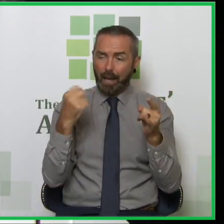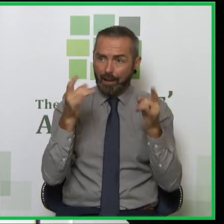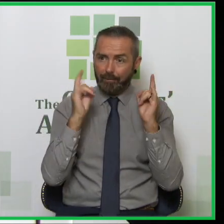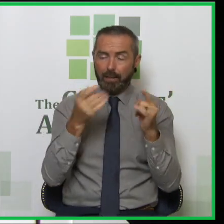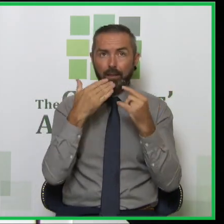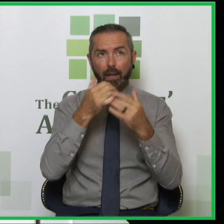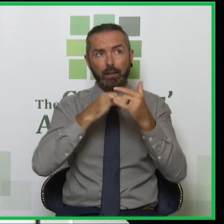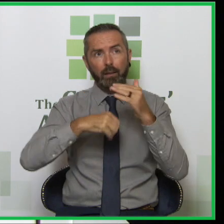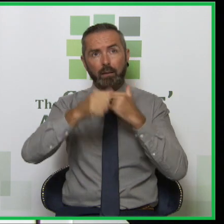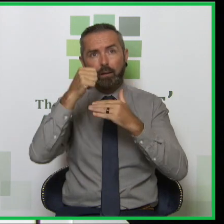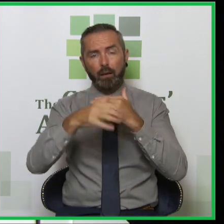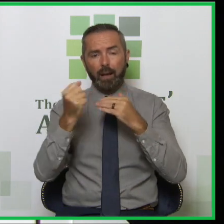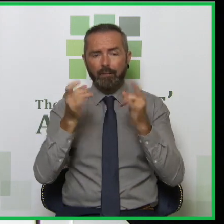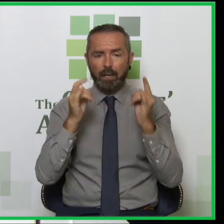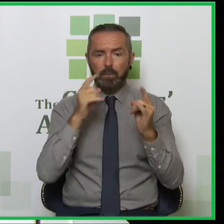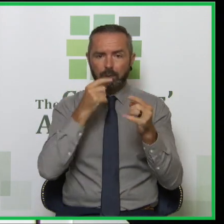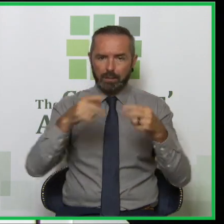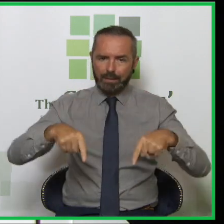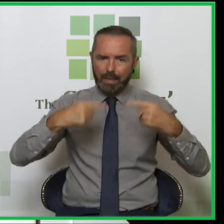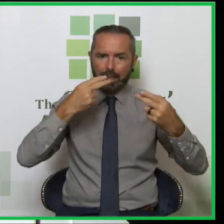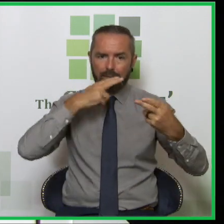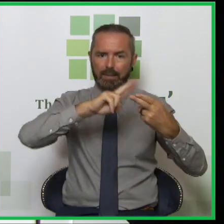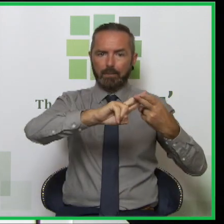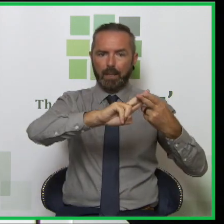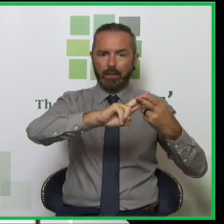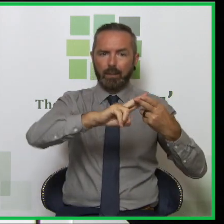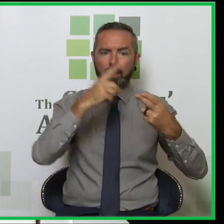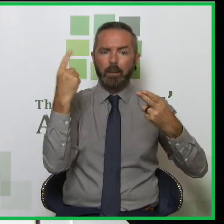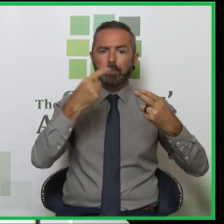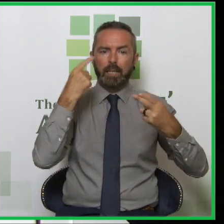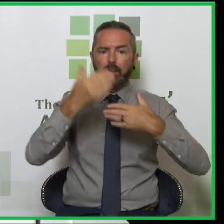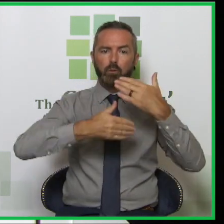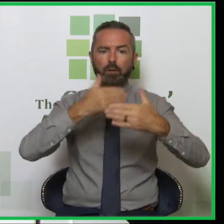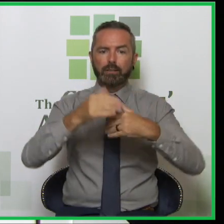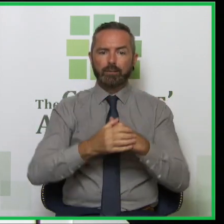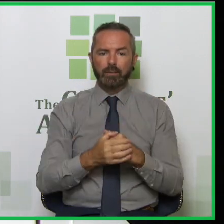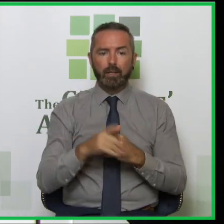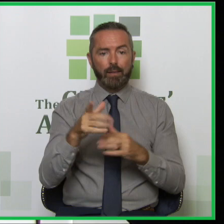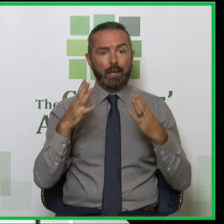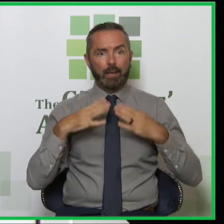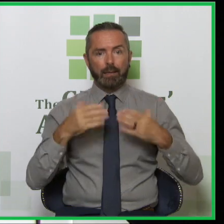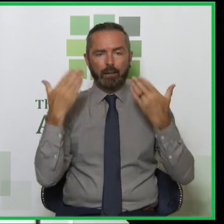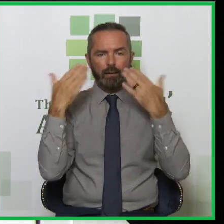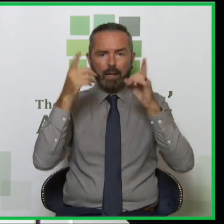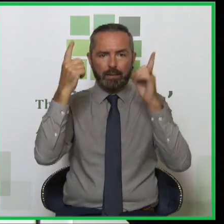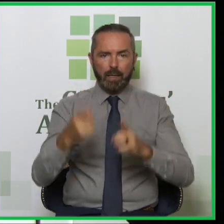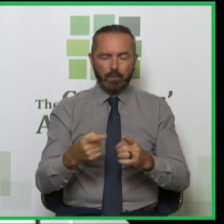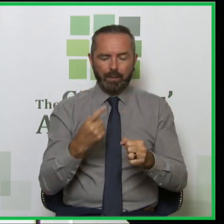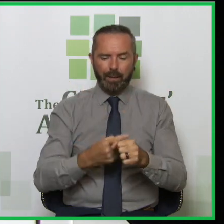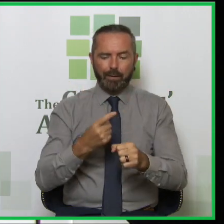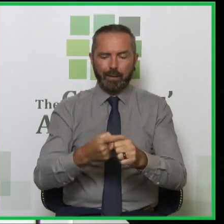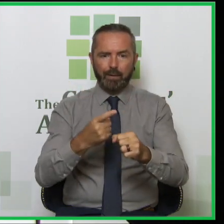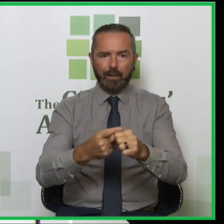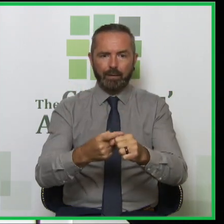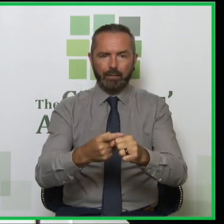God we do. It's great. Tackle stigma. Be progressive. Look, that lady was let down. Let us never let down